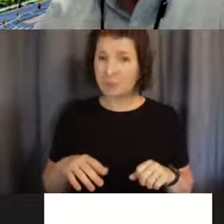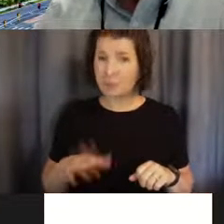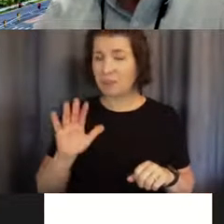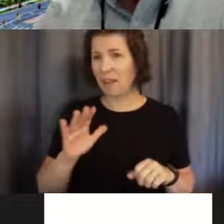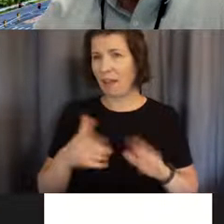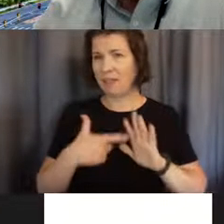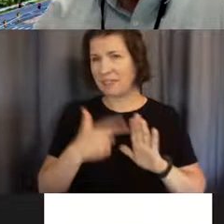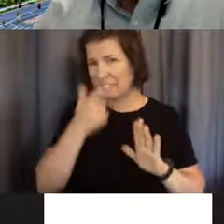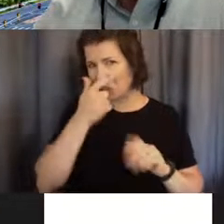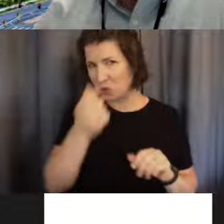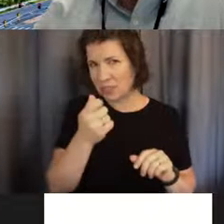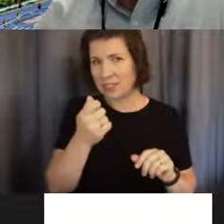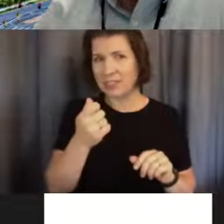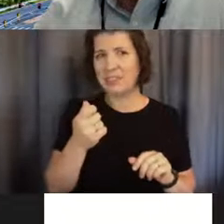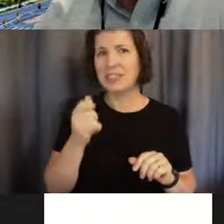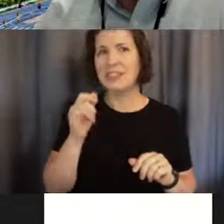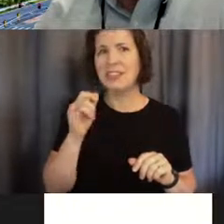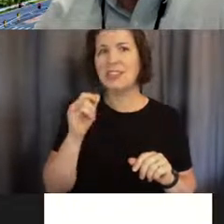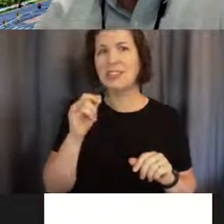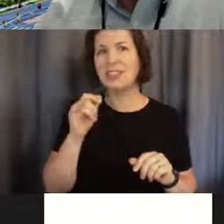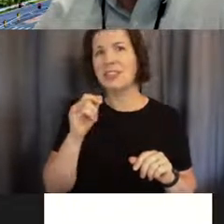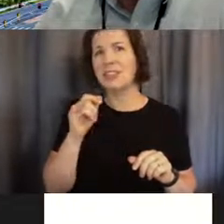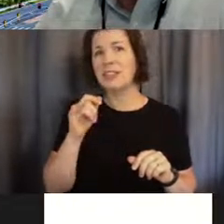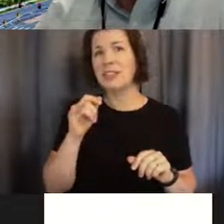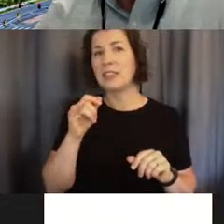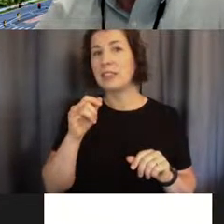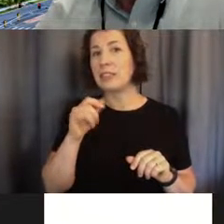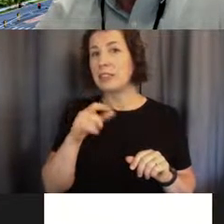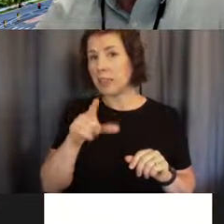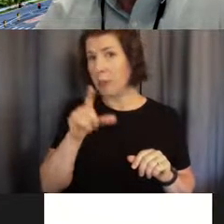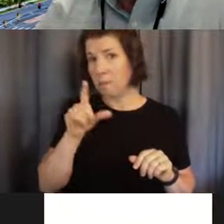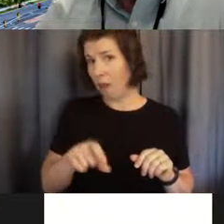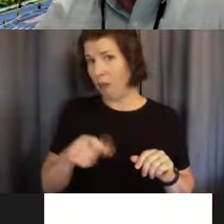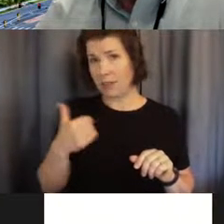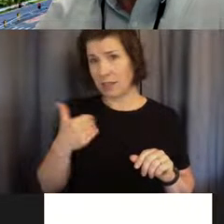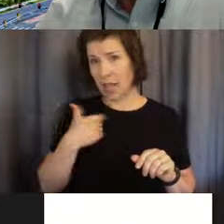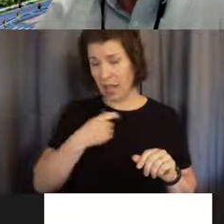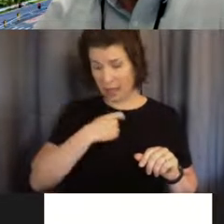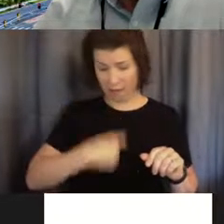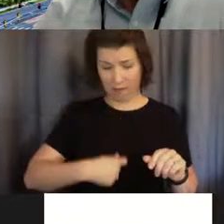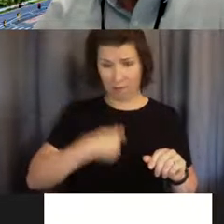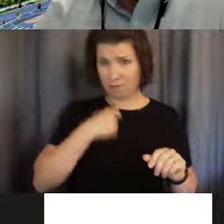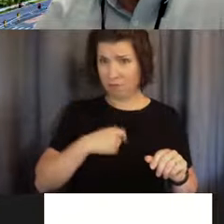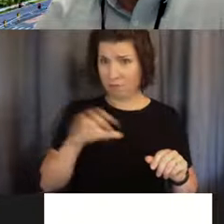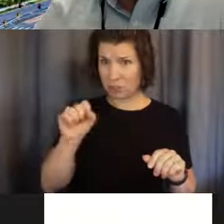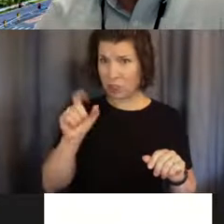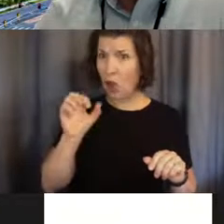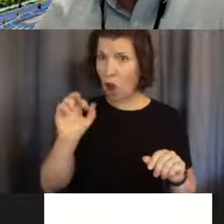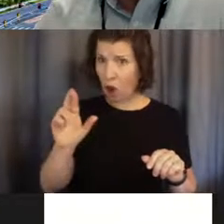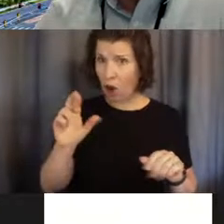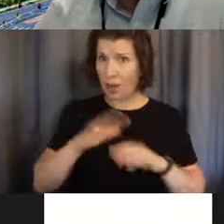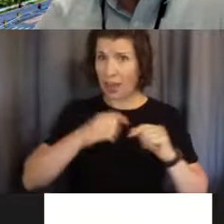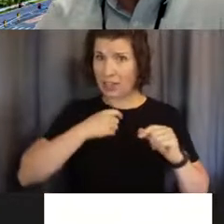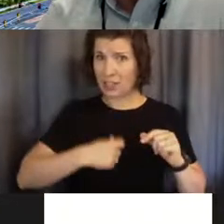you know, there's lots of pictures that Sean White clearly must have a big scar on his chest. And there's lots of